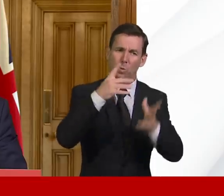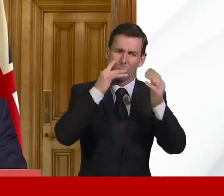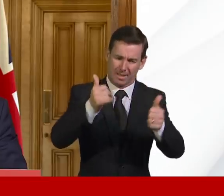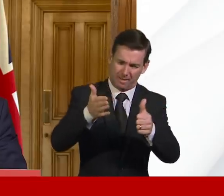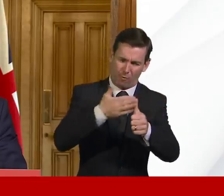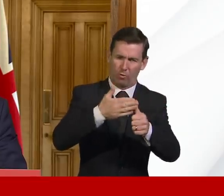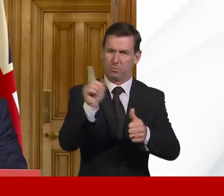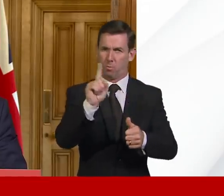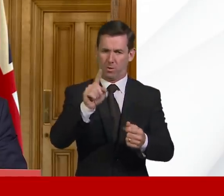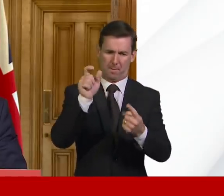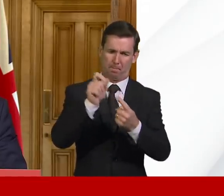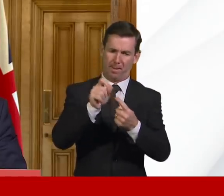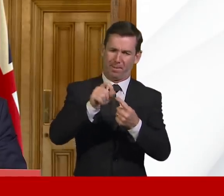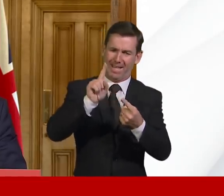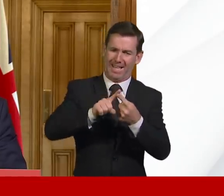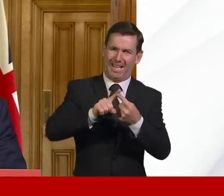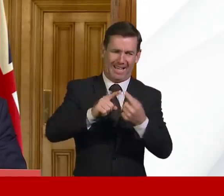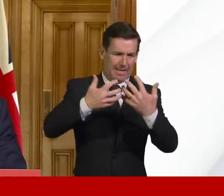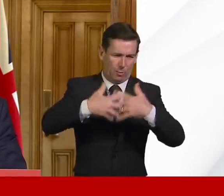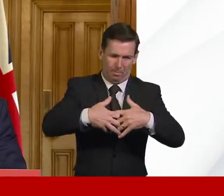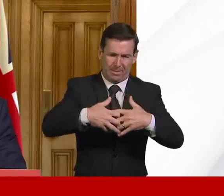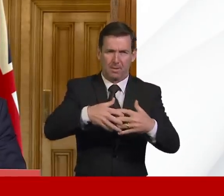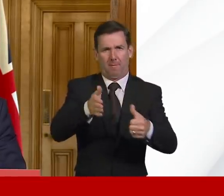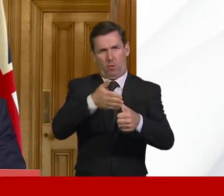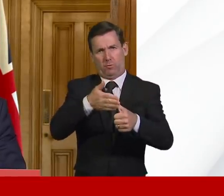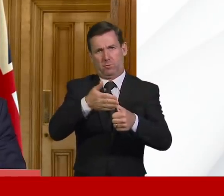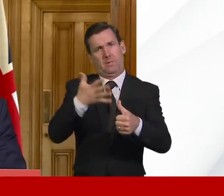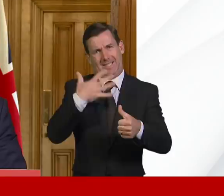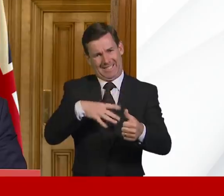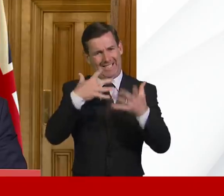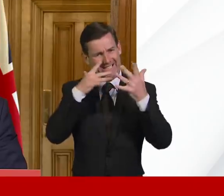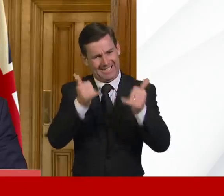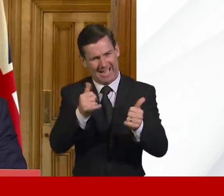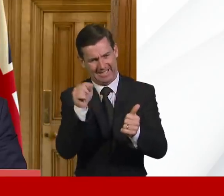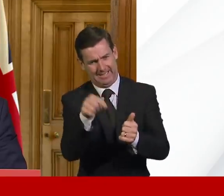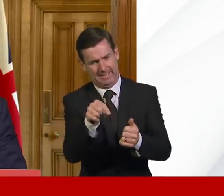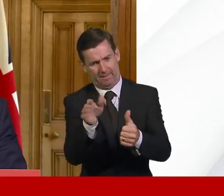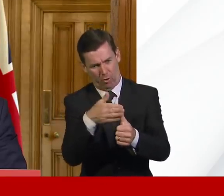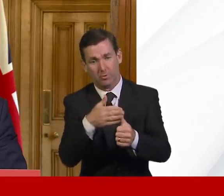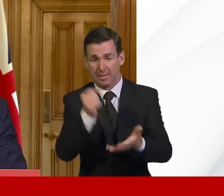supply as a matter of priority. We want to put PPE testing to the front of the queue.